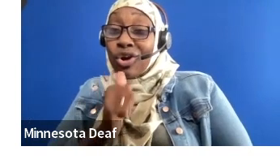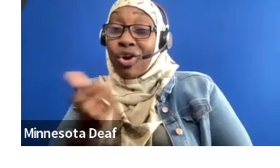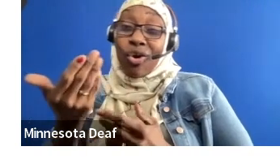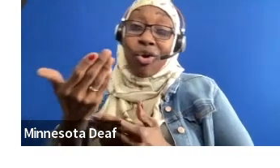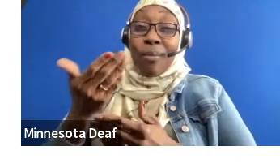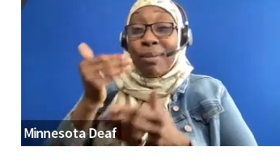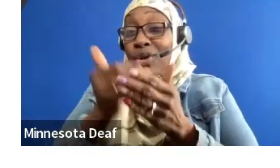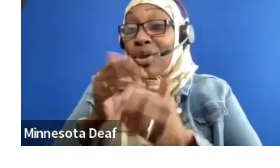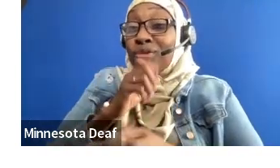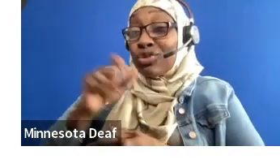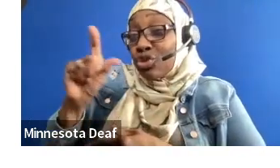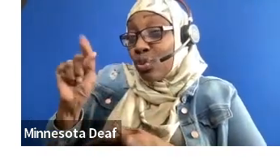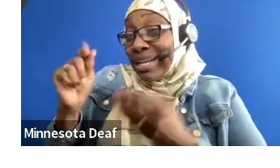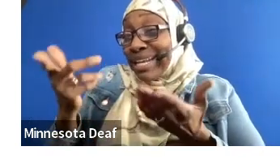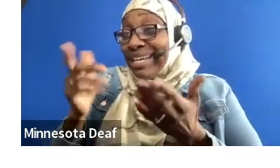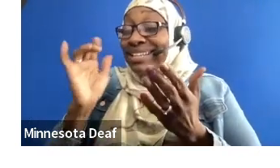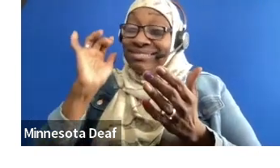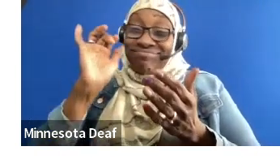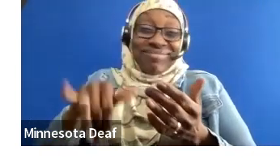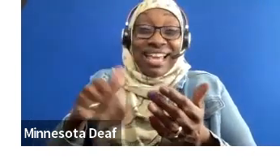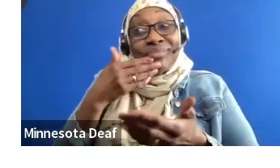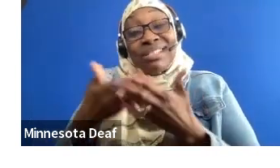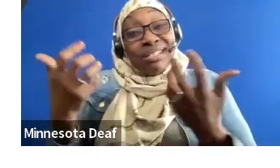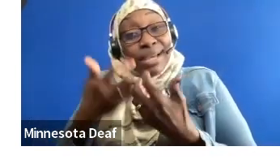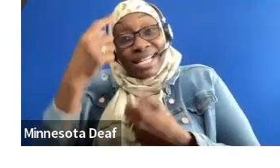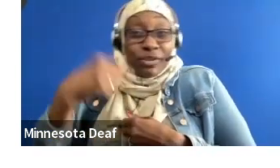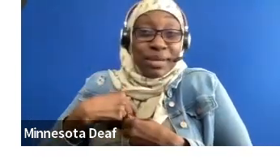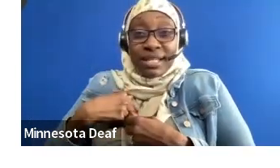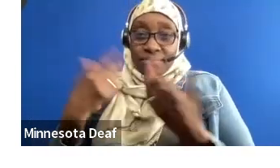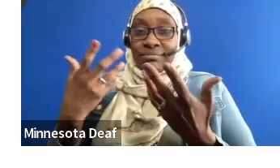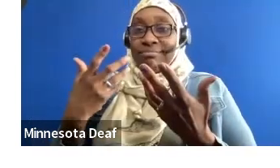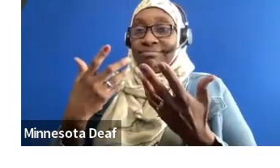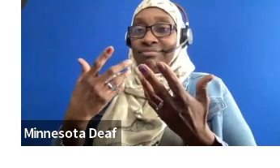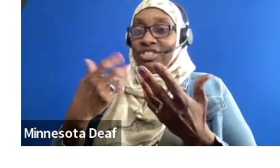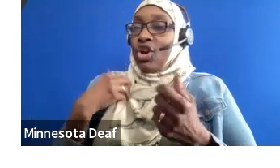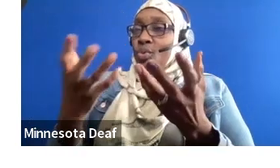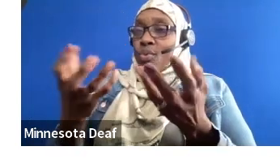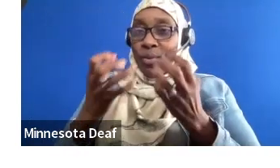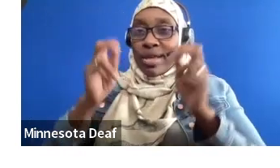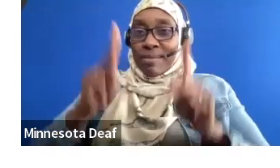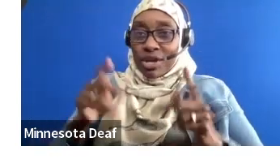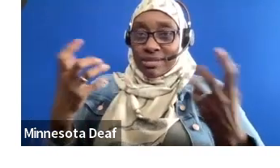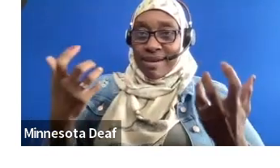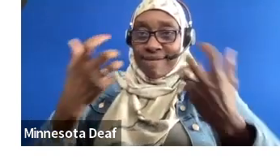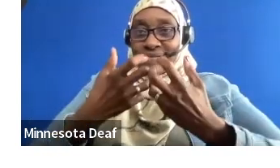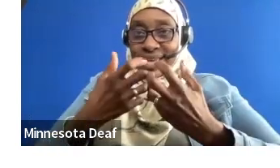right? You really match based on their fit as friends, right? That's really the core of our mentoring program.